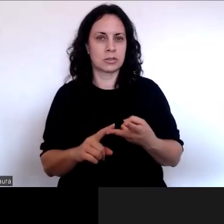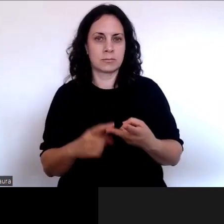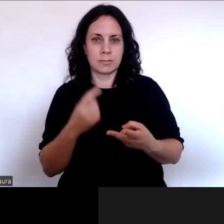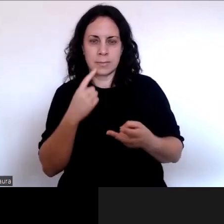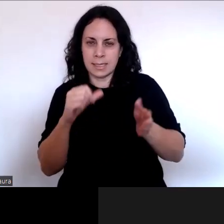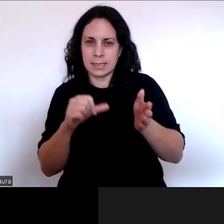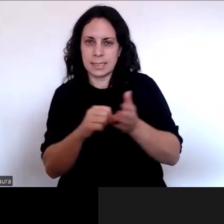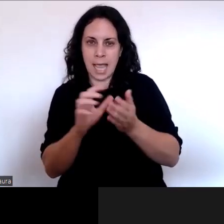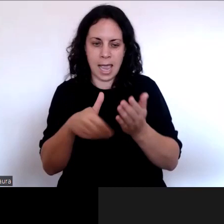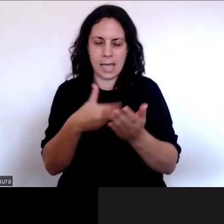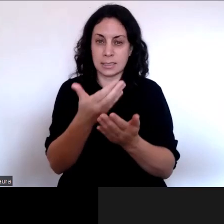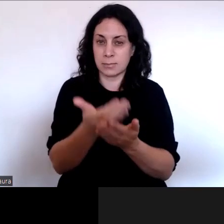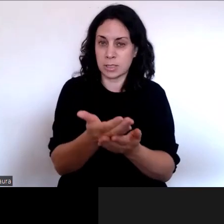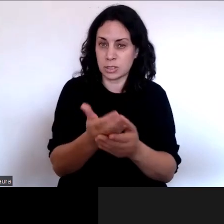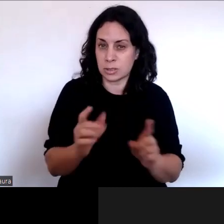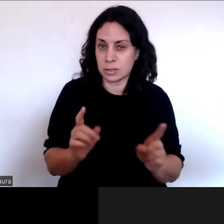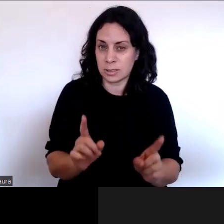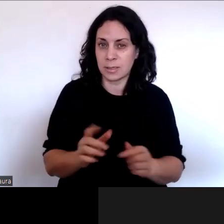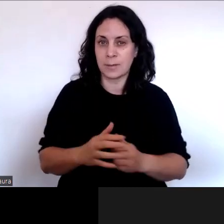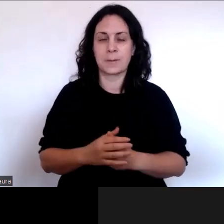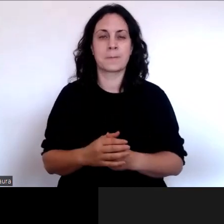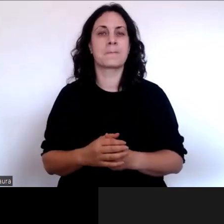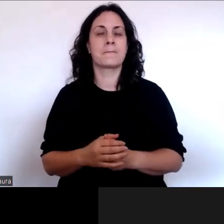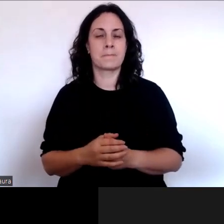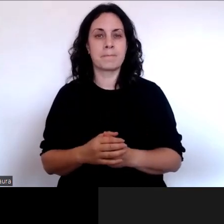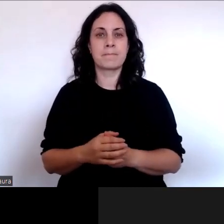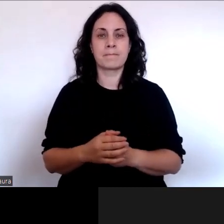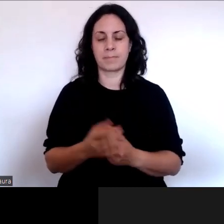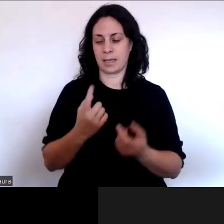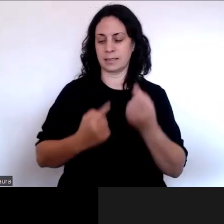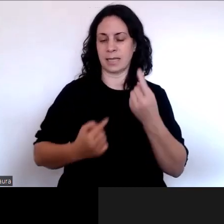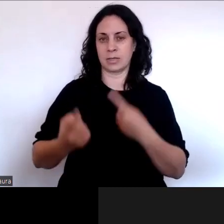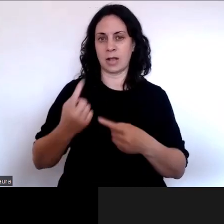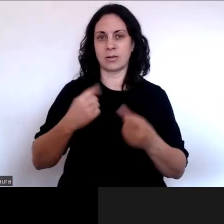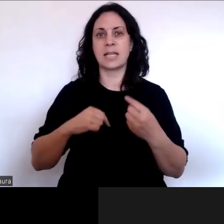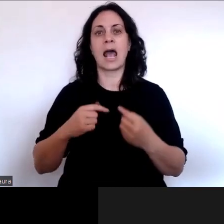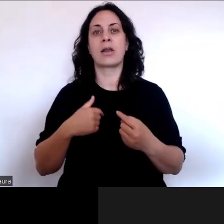we'll certainly factor that into what we do going forward.